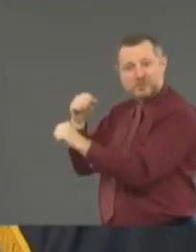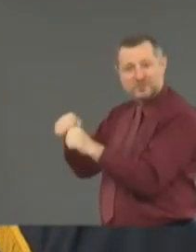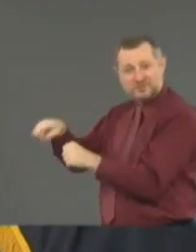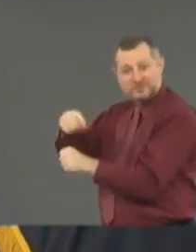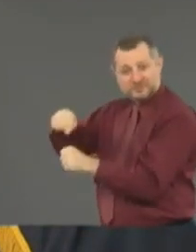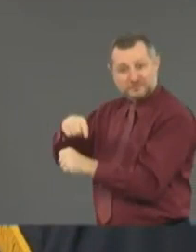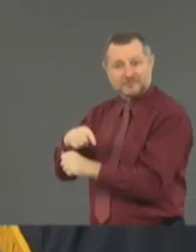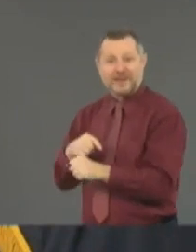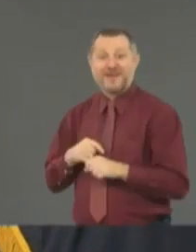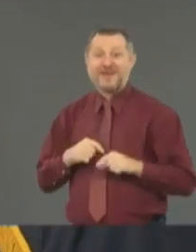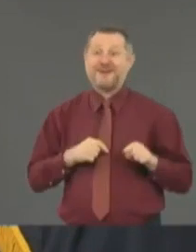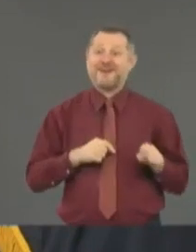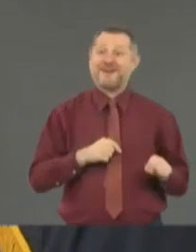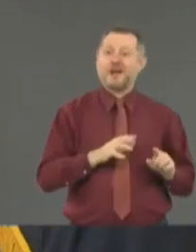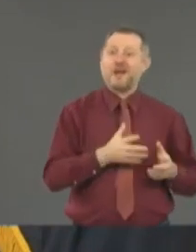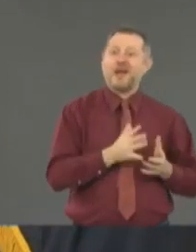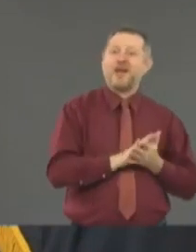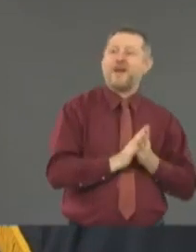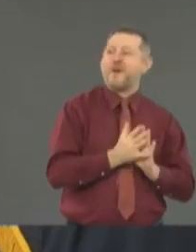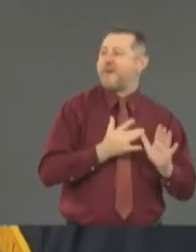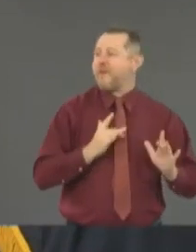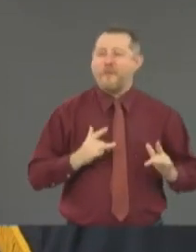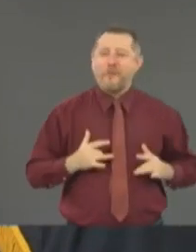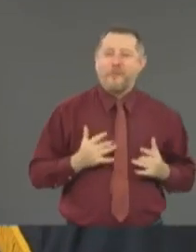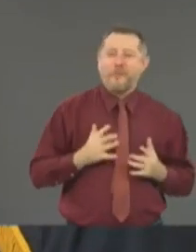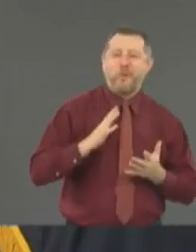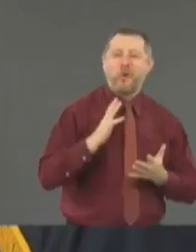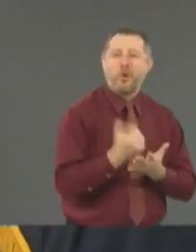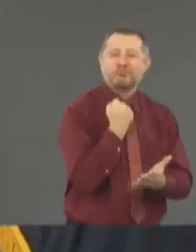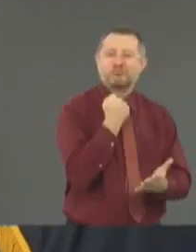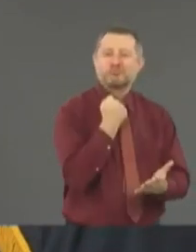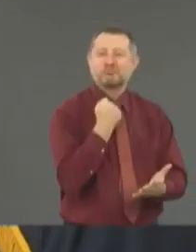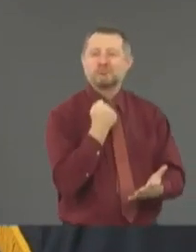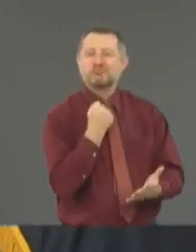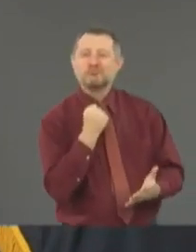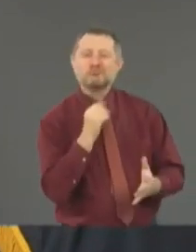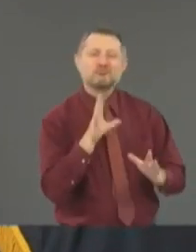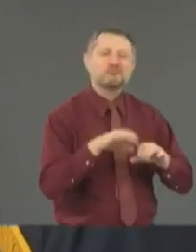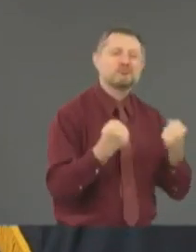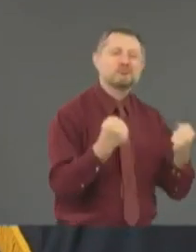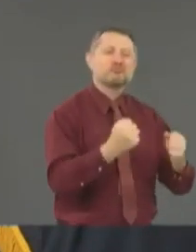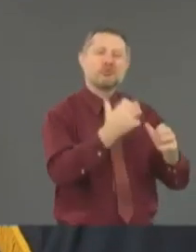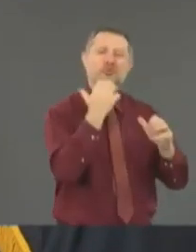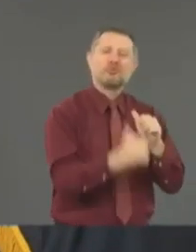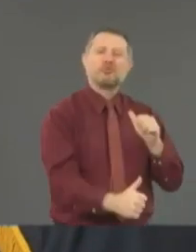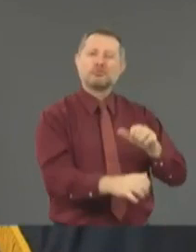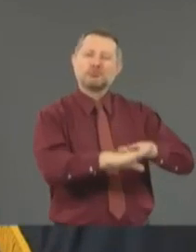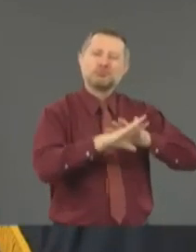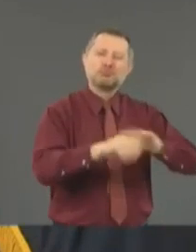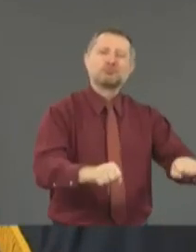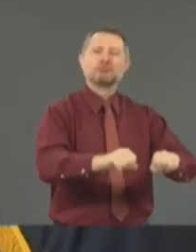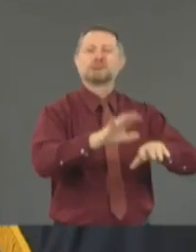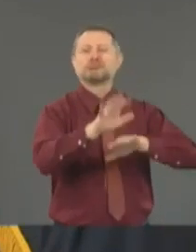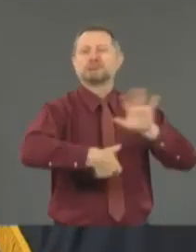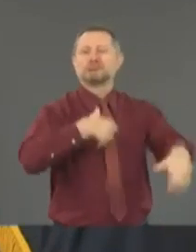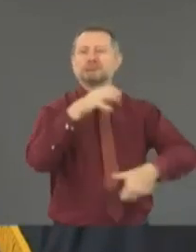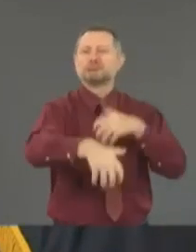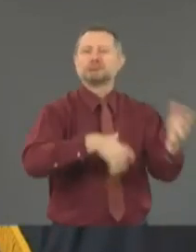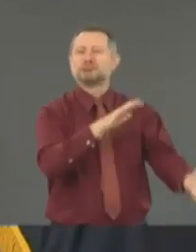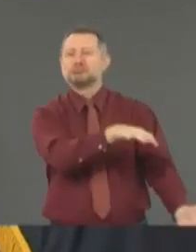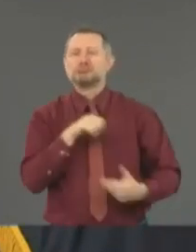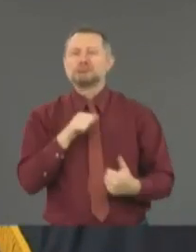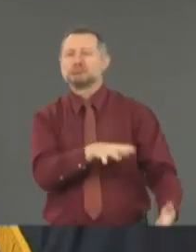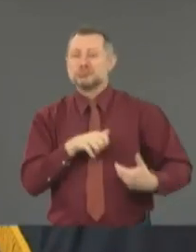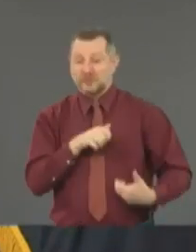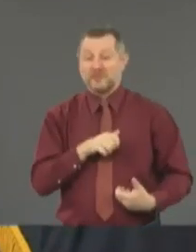that as an opportunity to loot, and that is inexcusable. And to the New York